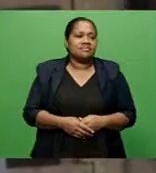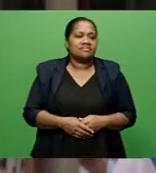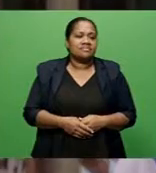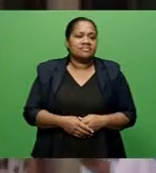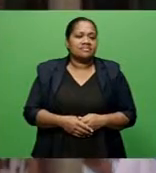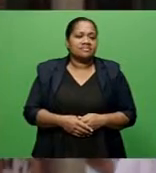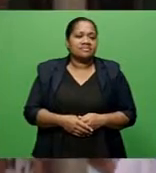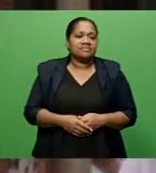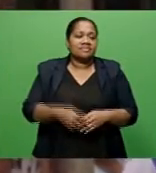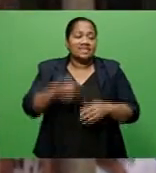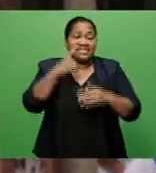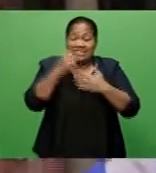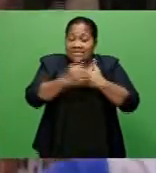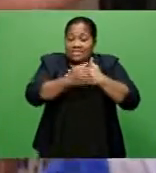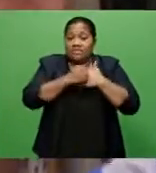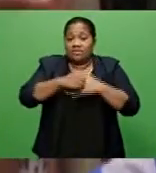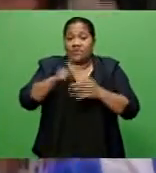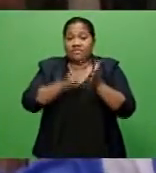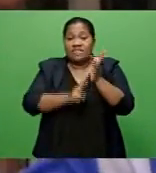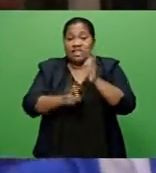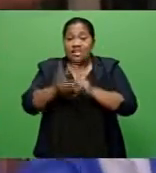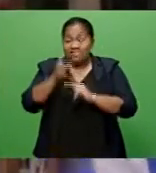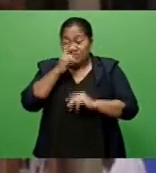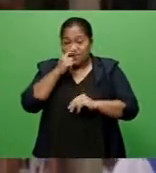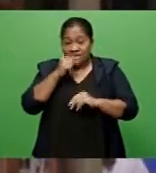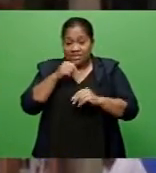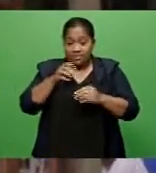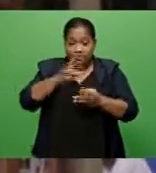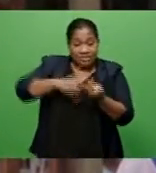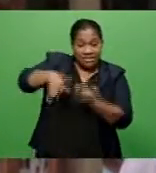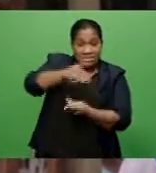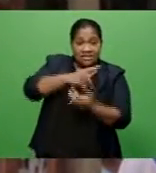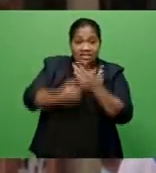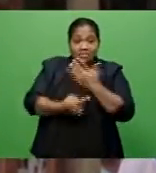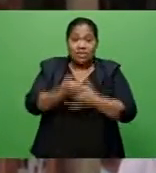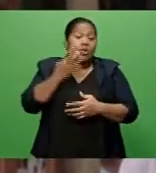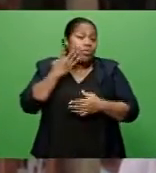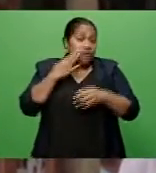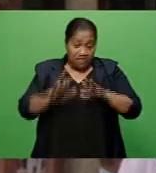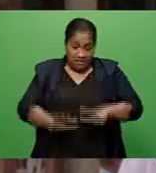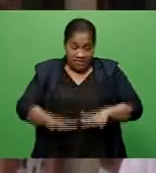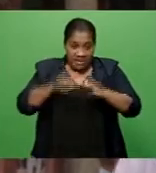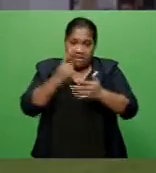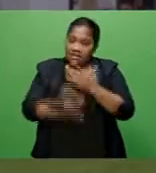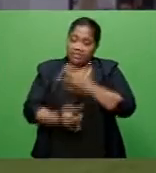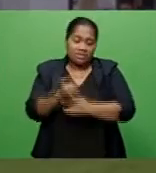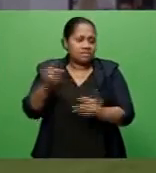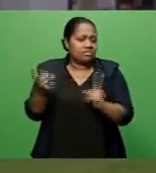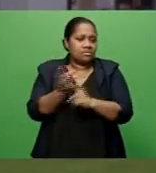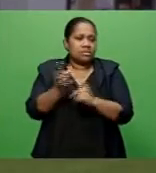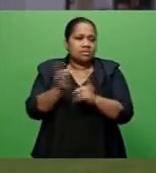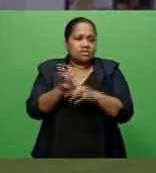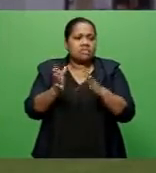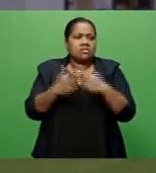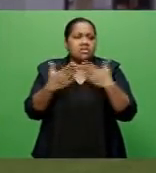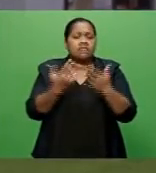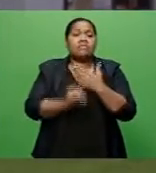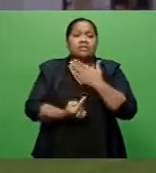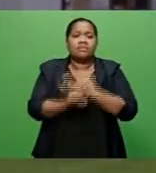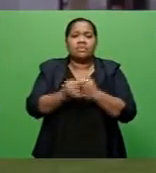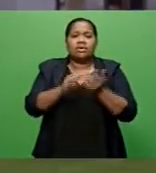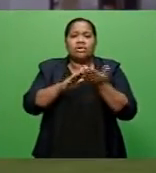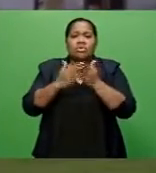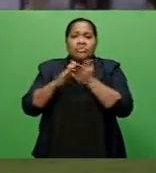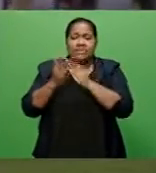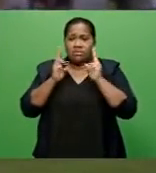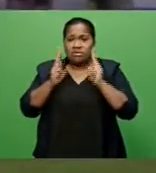The safety of villages in times of disaster, particularly flooding, is critical. We are currently using our community hall as evacuation center,